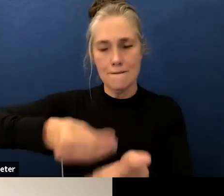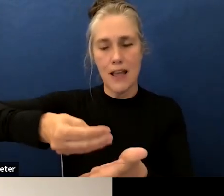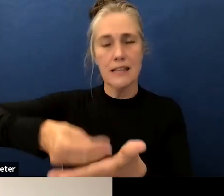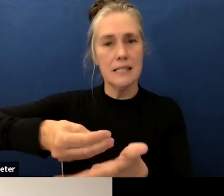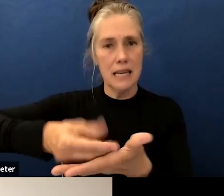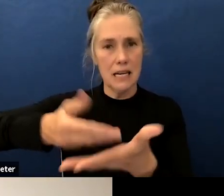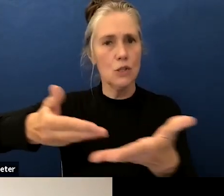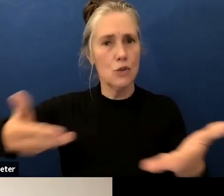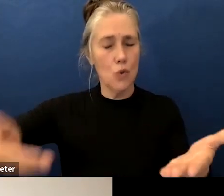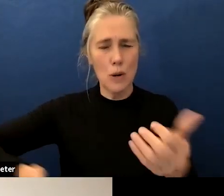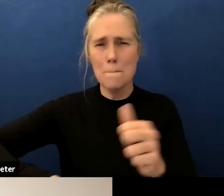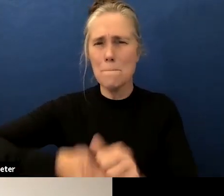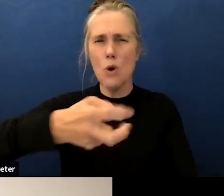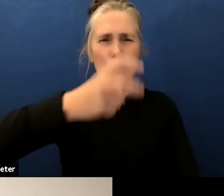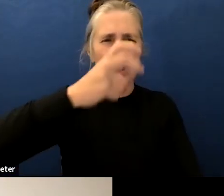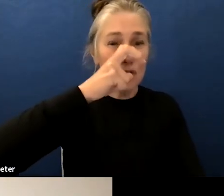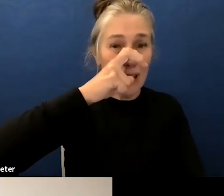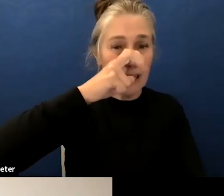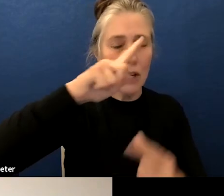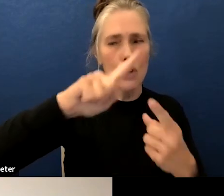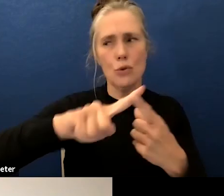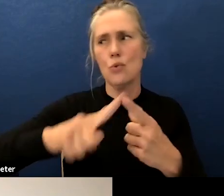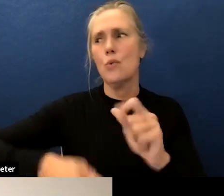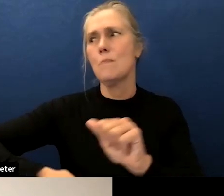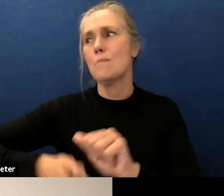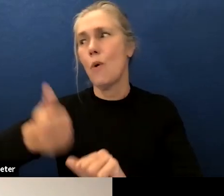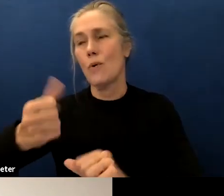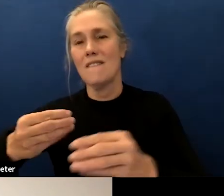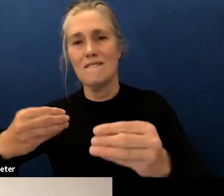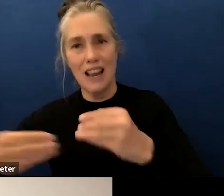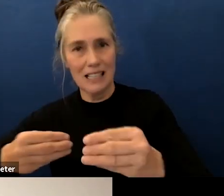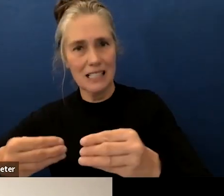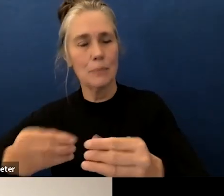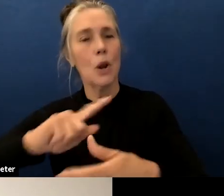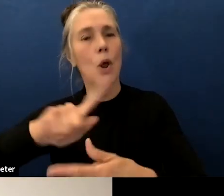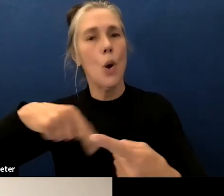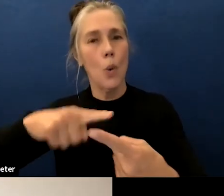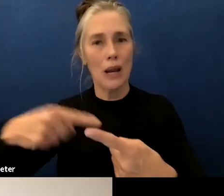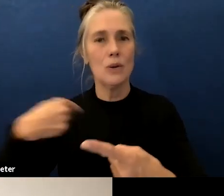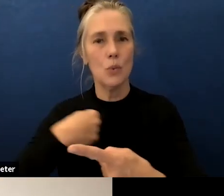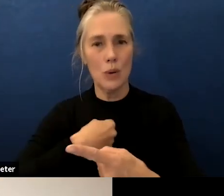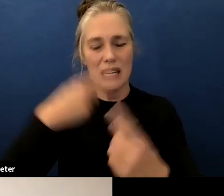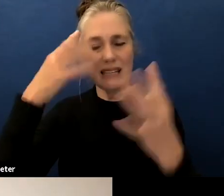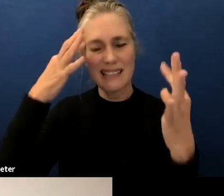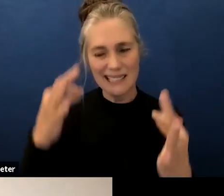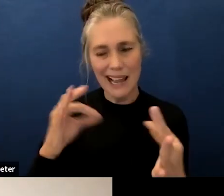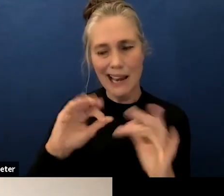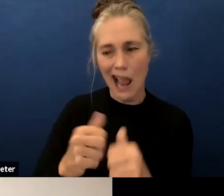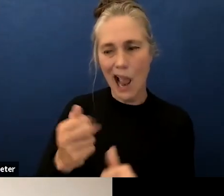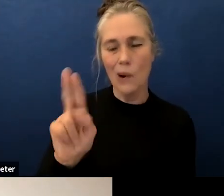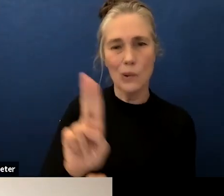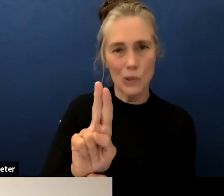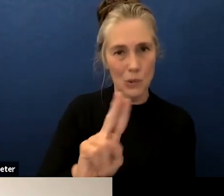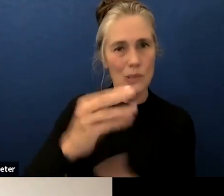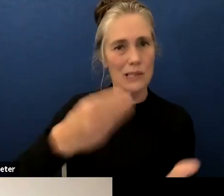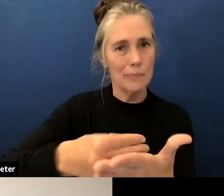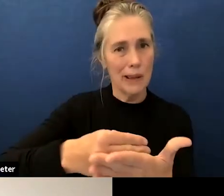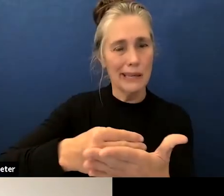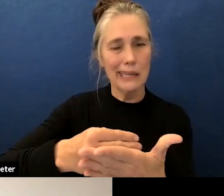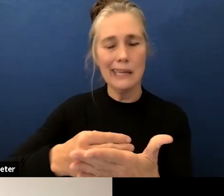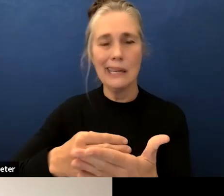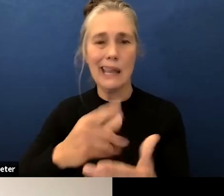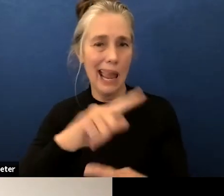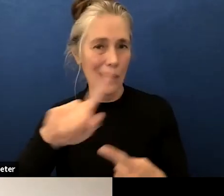the least restricted in terms of making our funding choices the last one is that we again we want to engage those